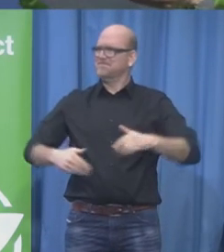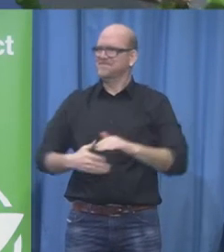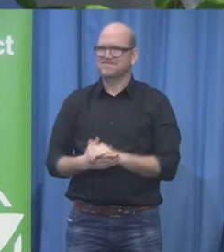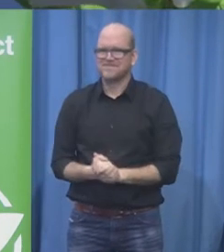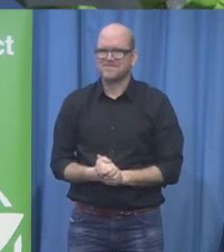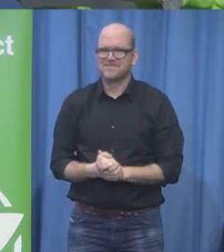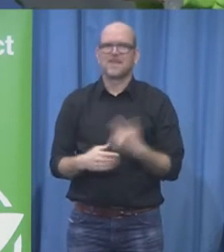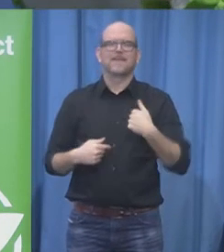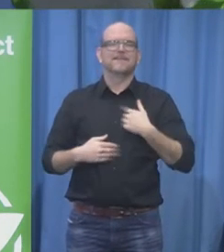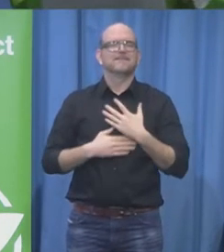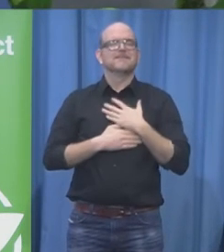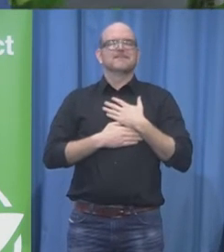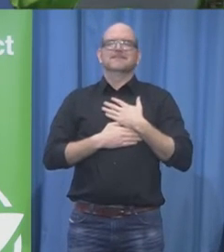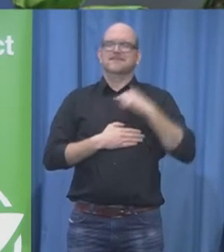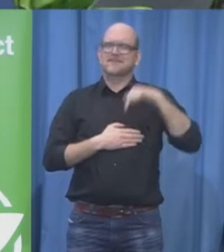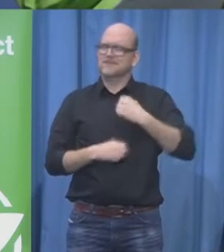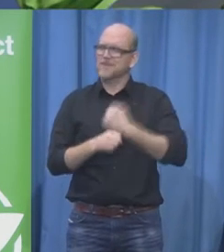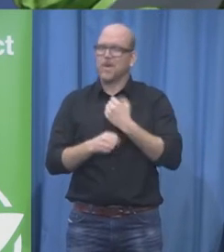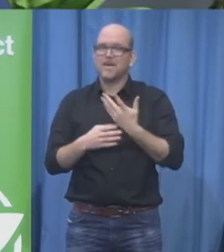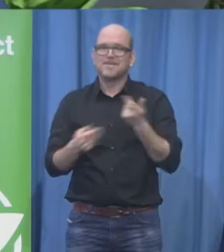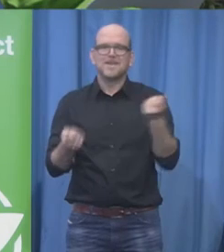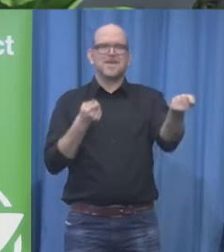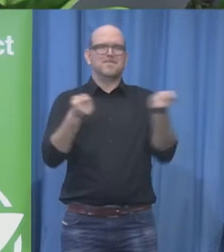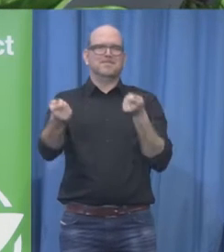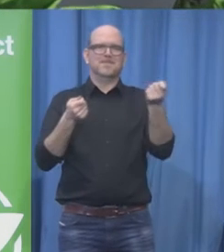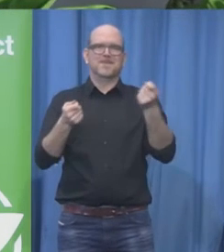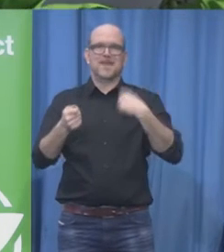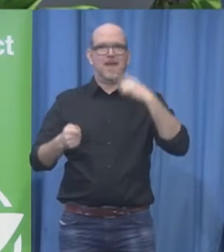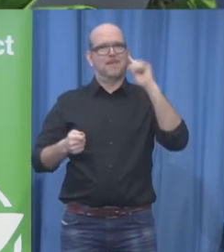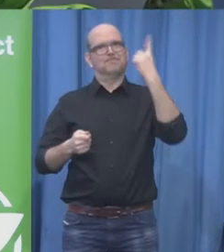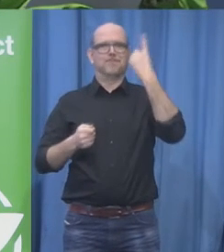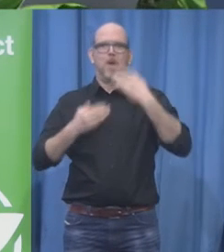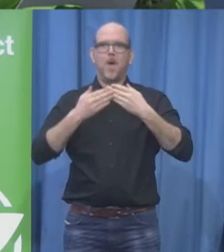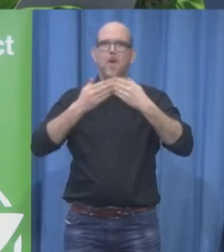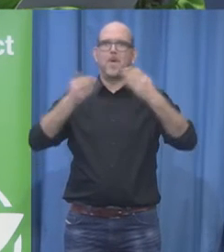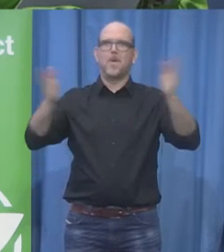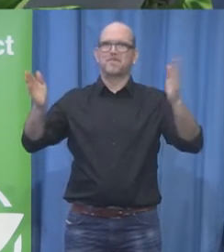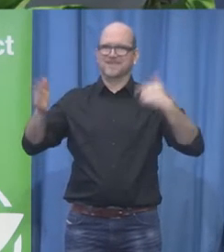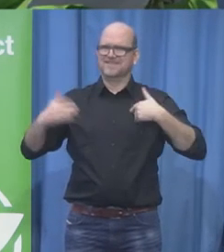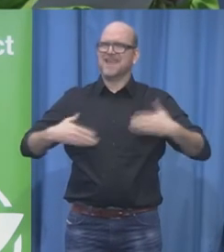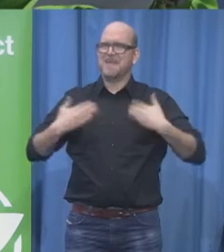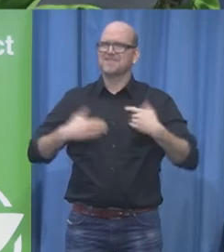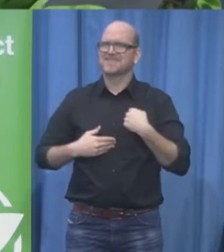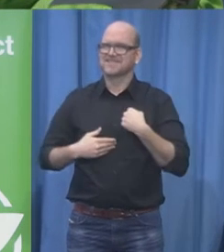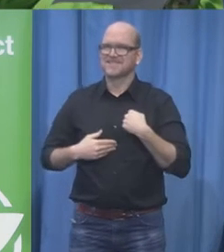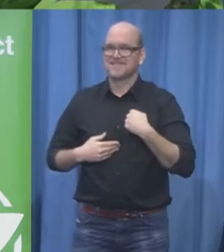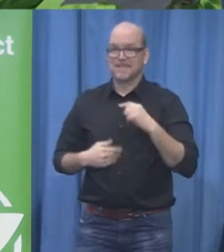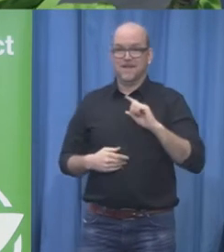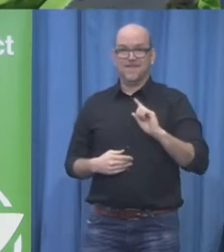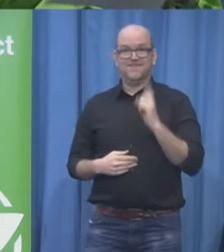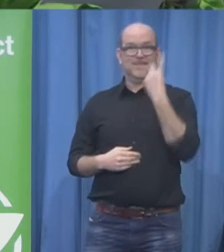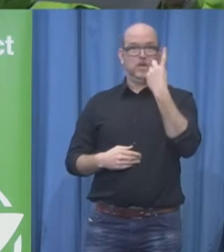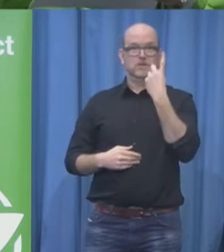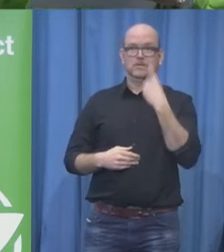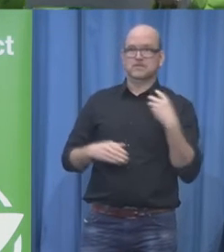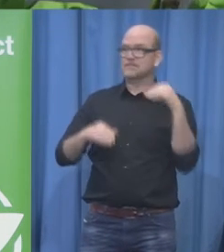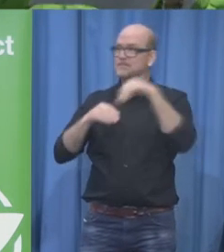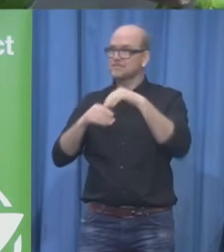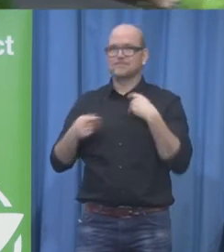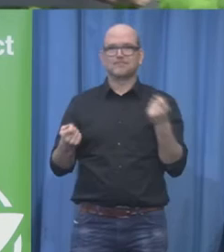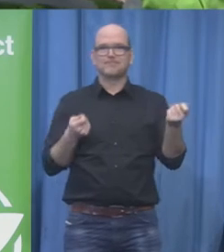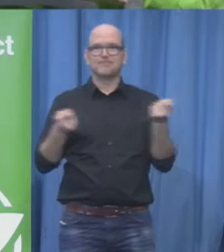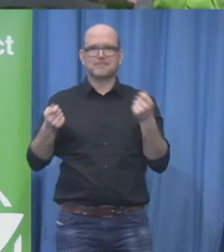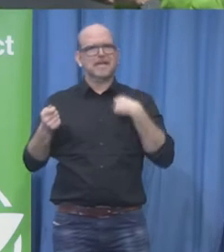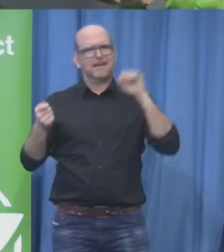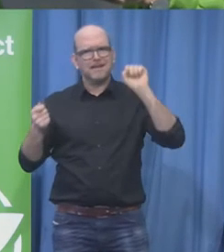I have had the honor from the very beginning of the zero project conference to be able to MC and to